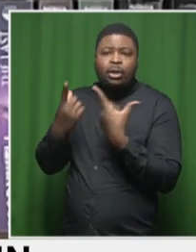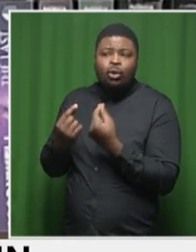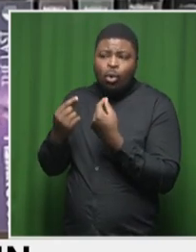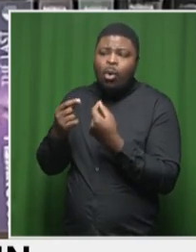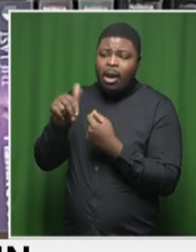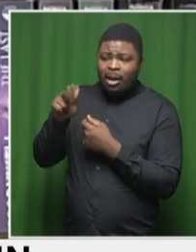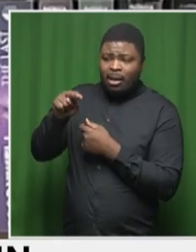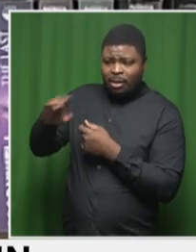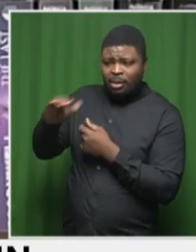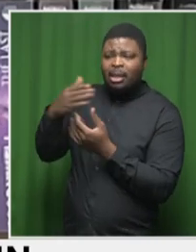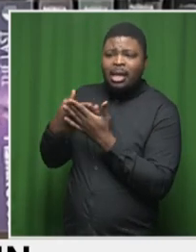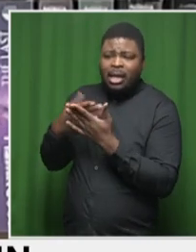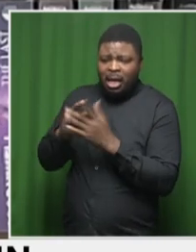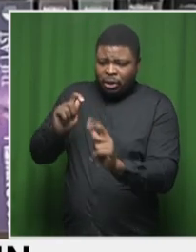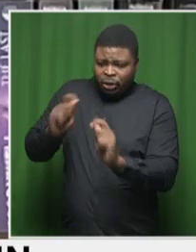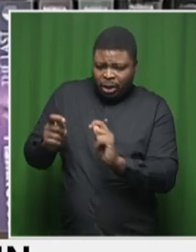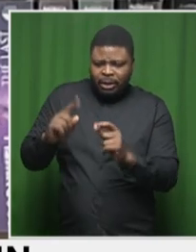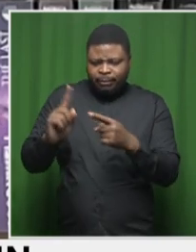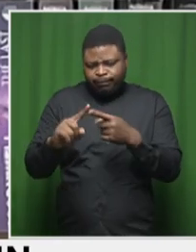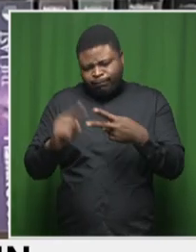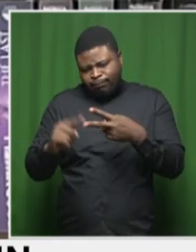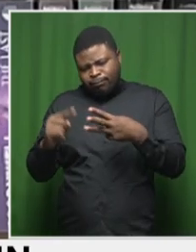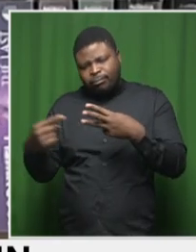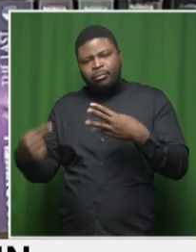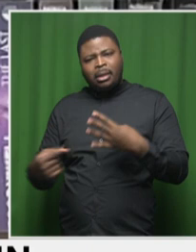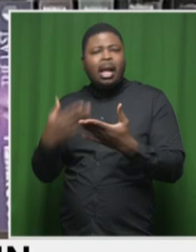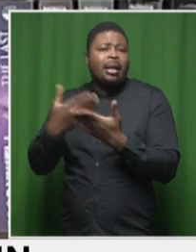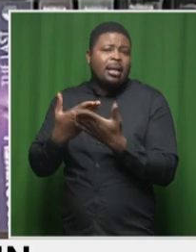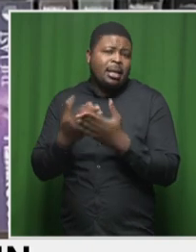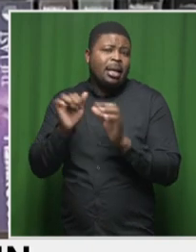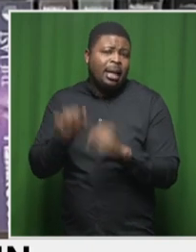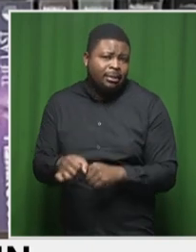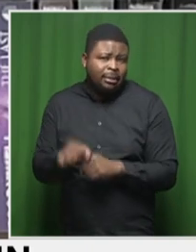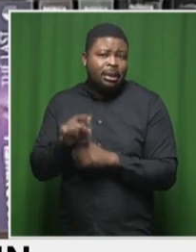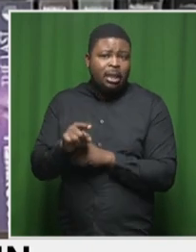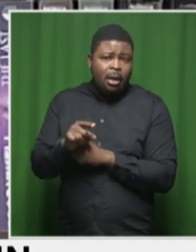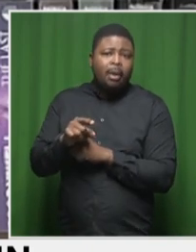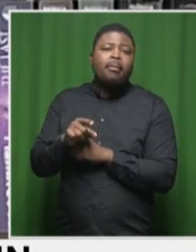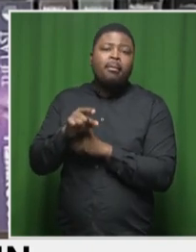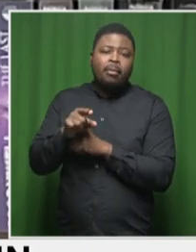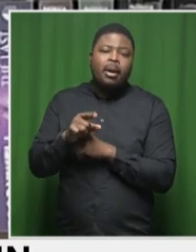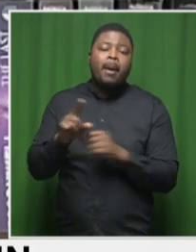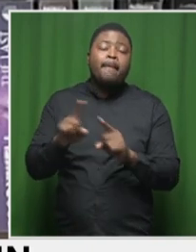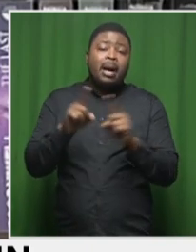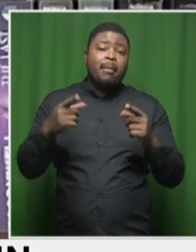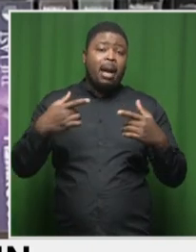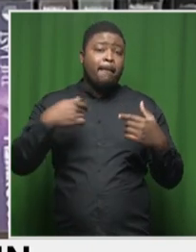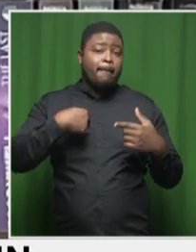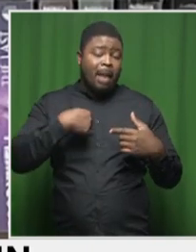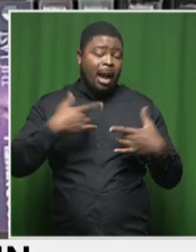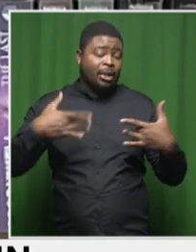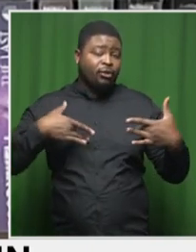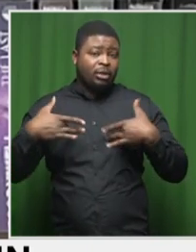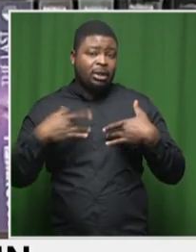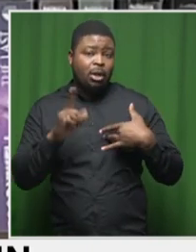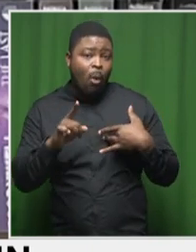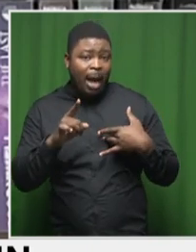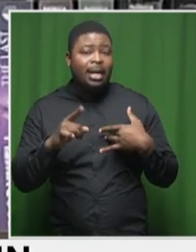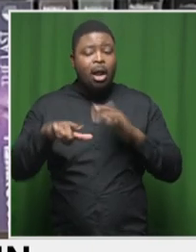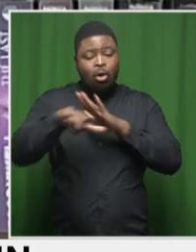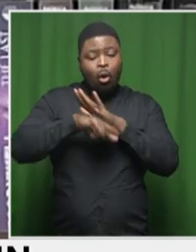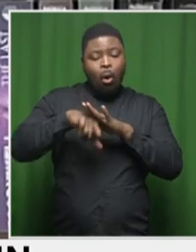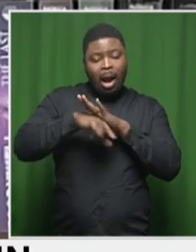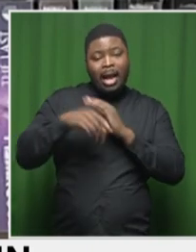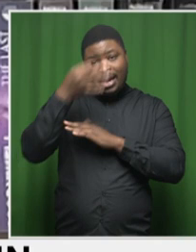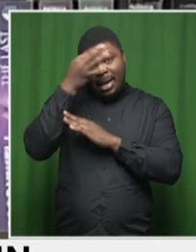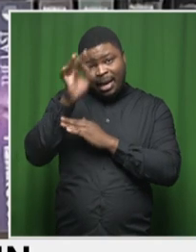right. But my problem is the intrinsic problems on, on local level. And that's going to take a very long time